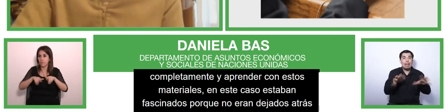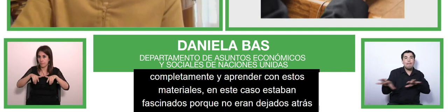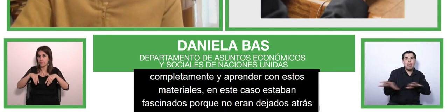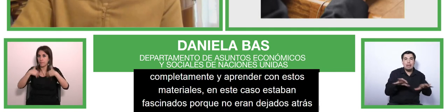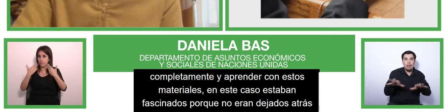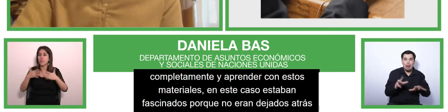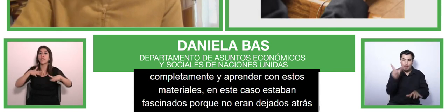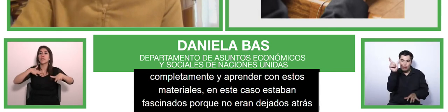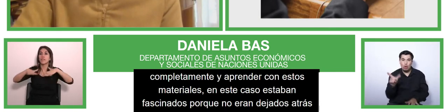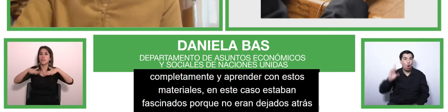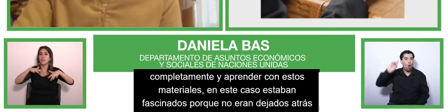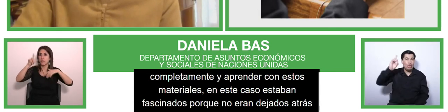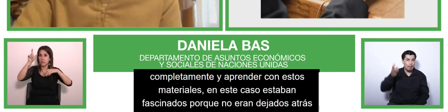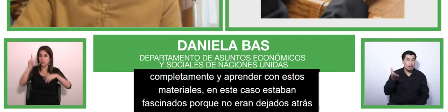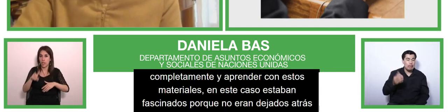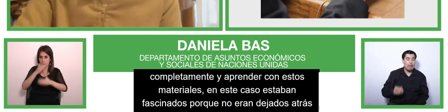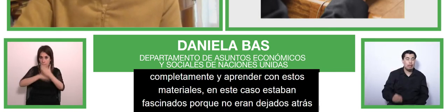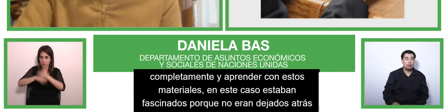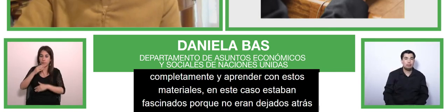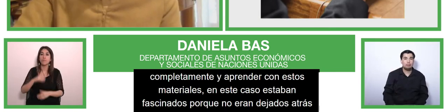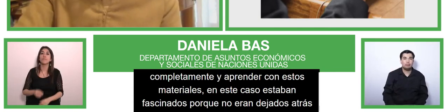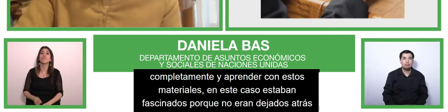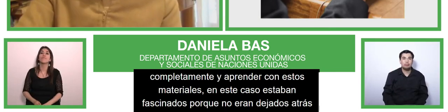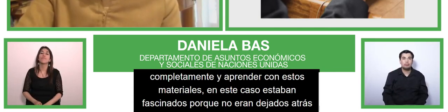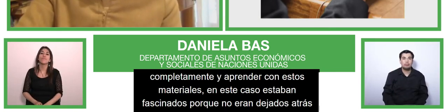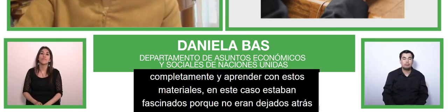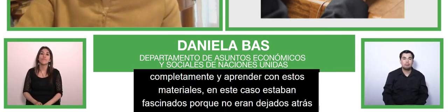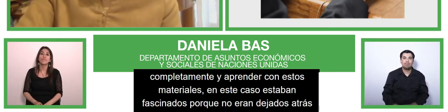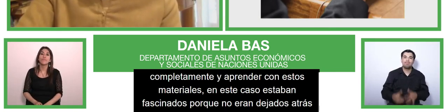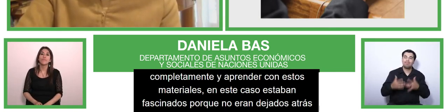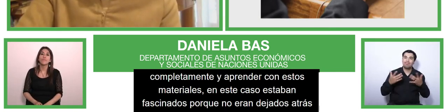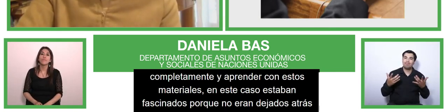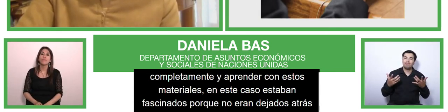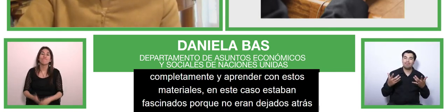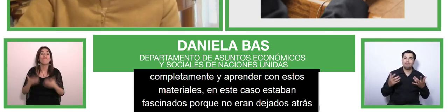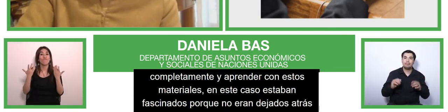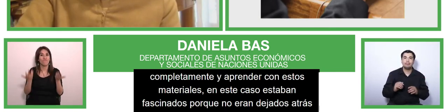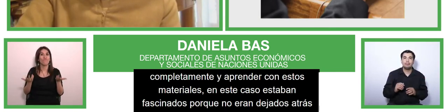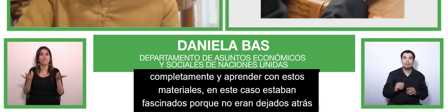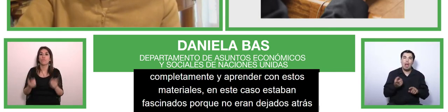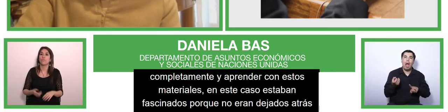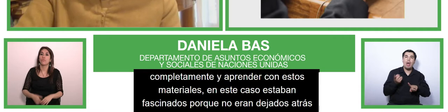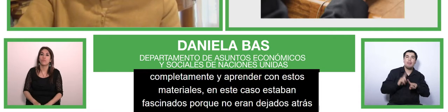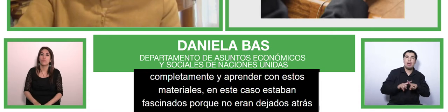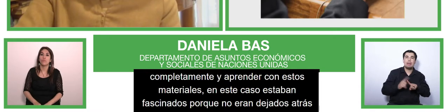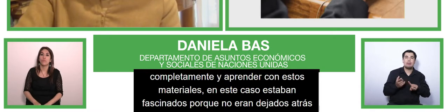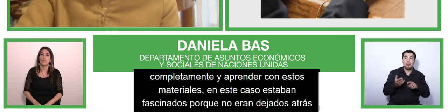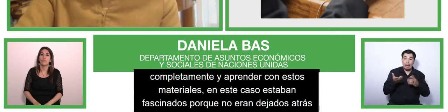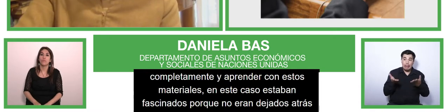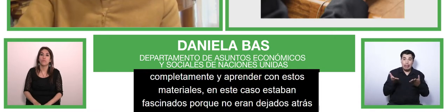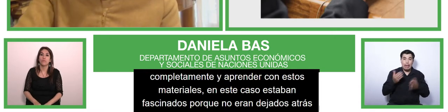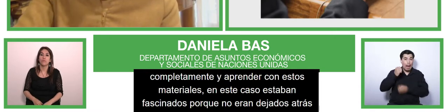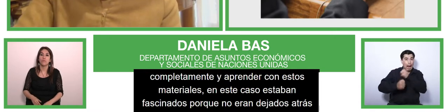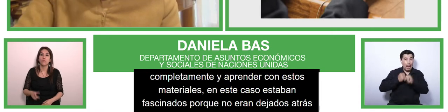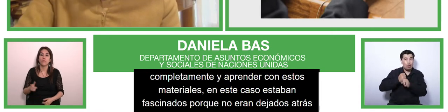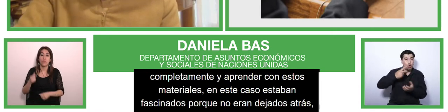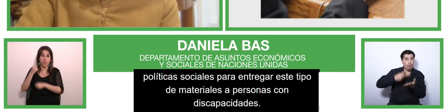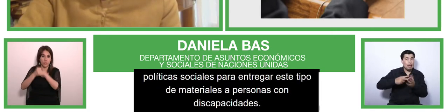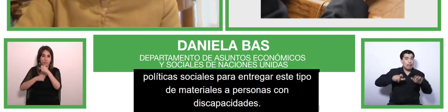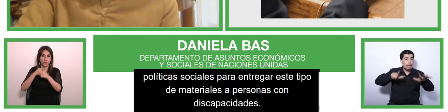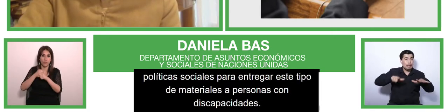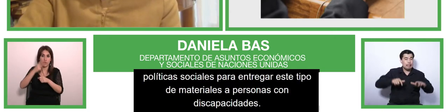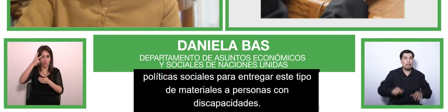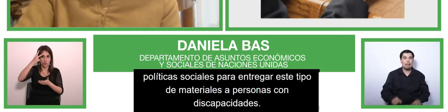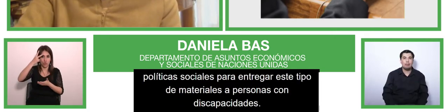however in spite of all of this in the year 2017 so three years ago